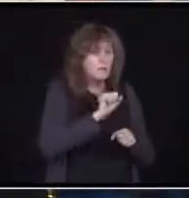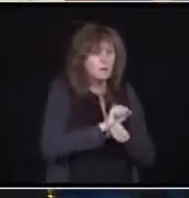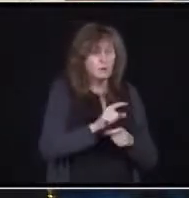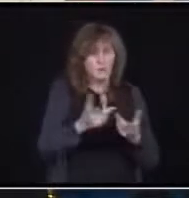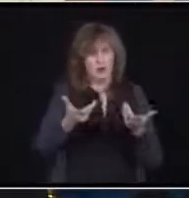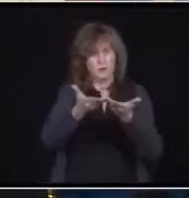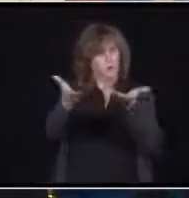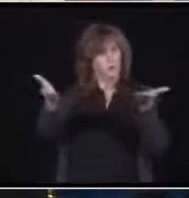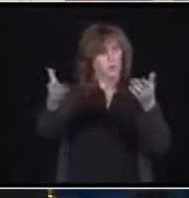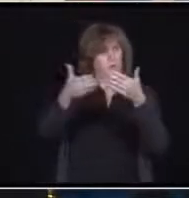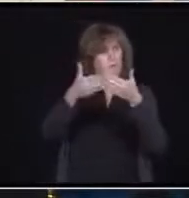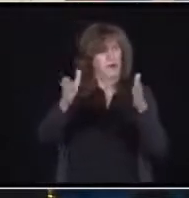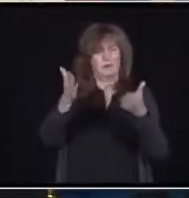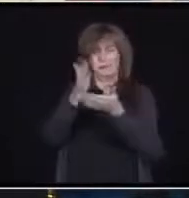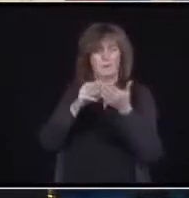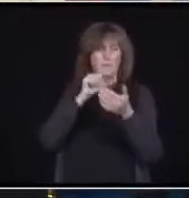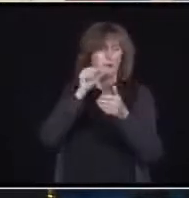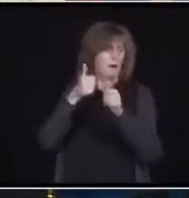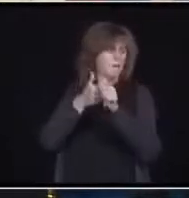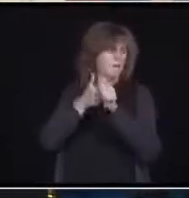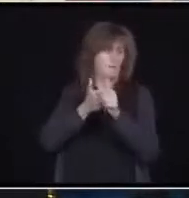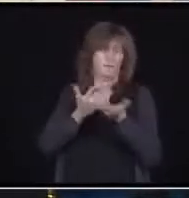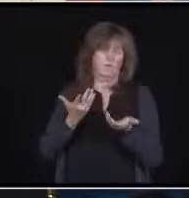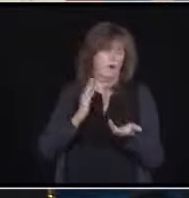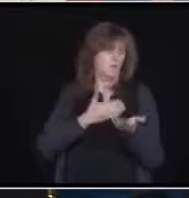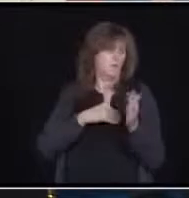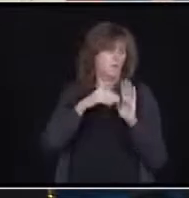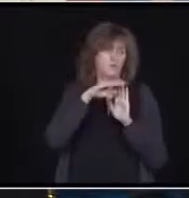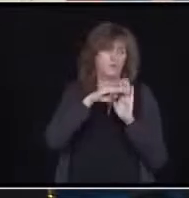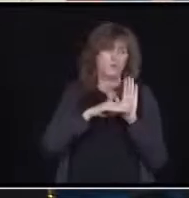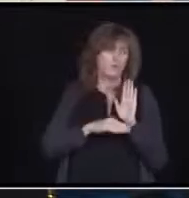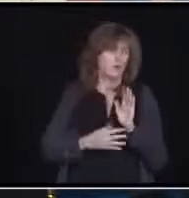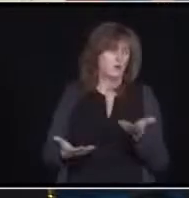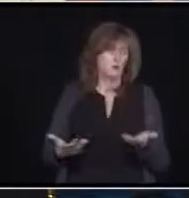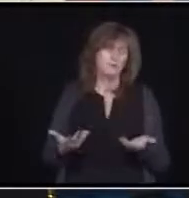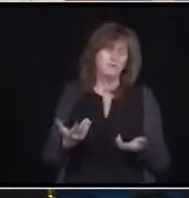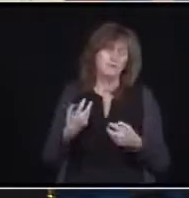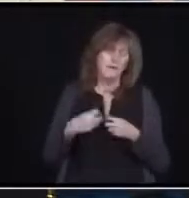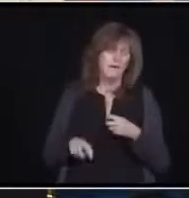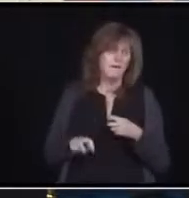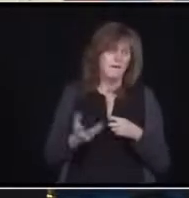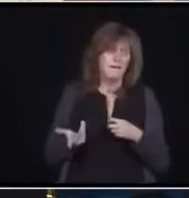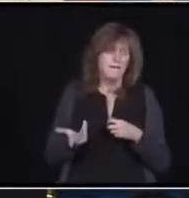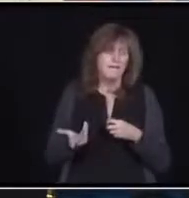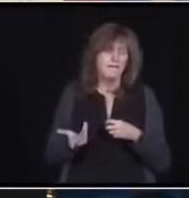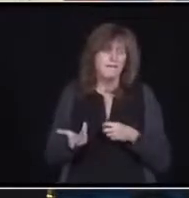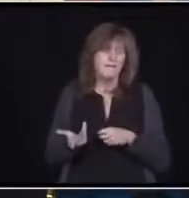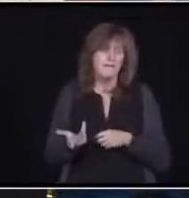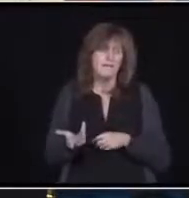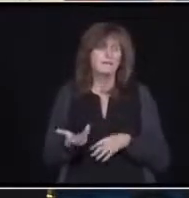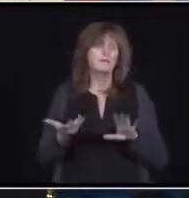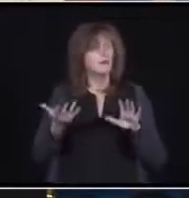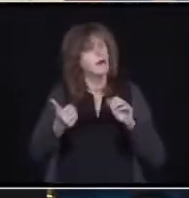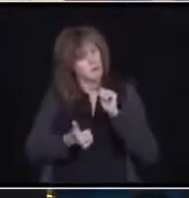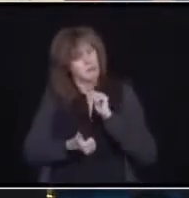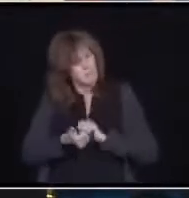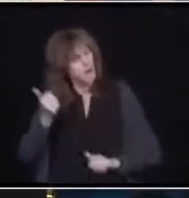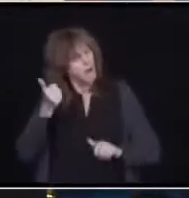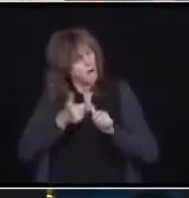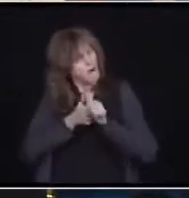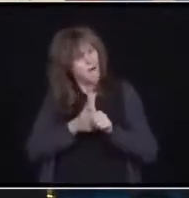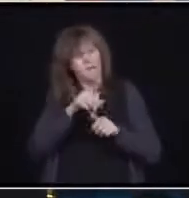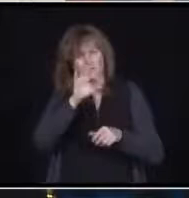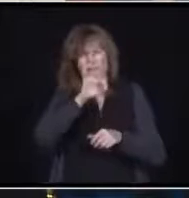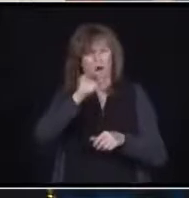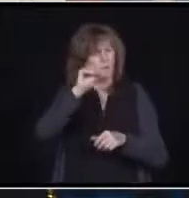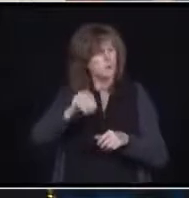aren't following the guidelines, it's very difficult. The majority of people are. Like 99% of the people